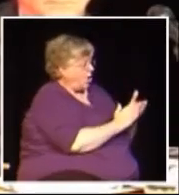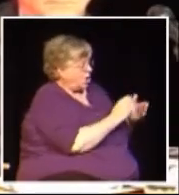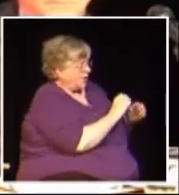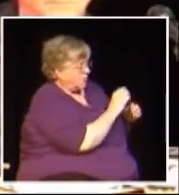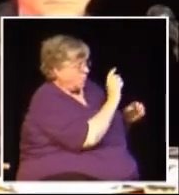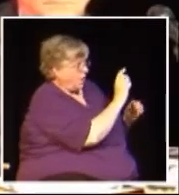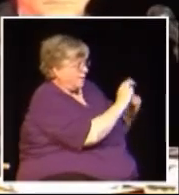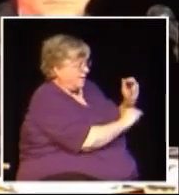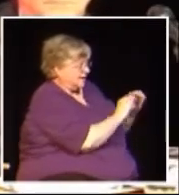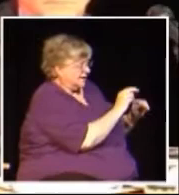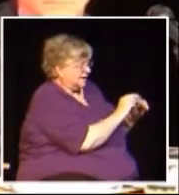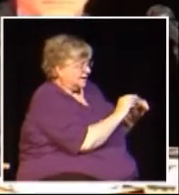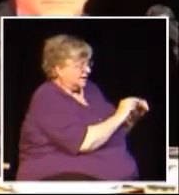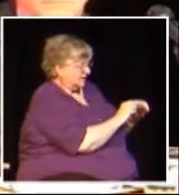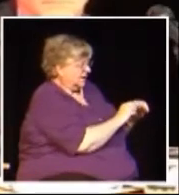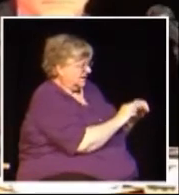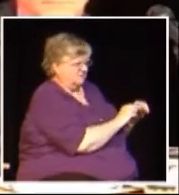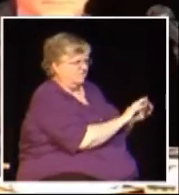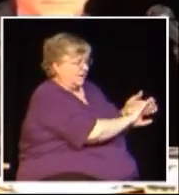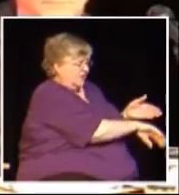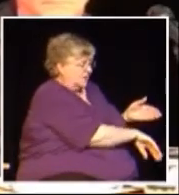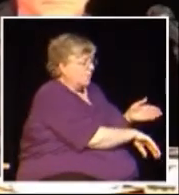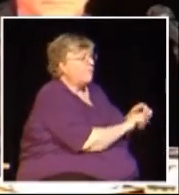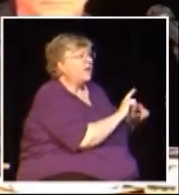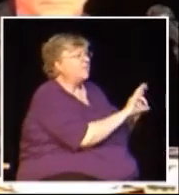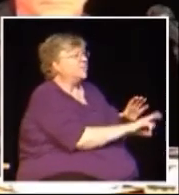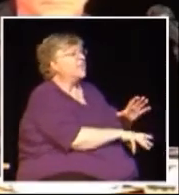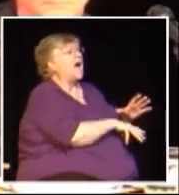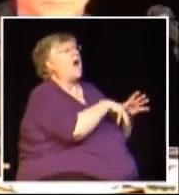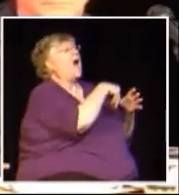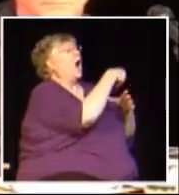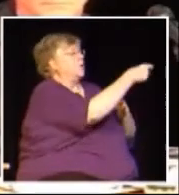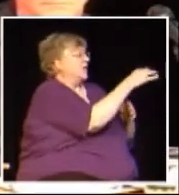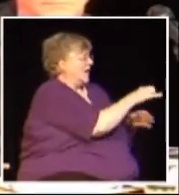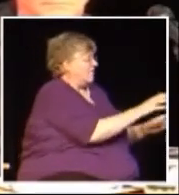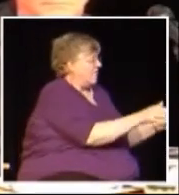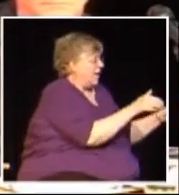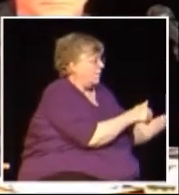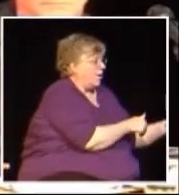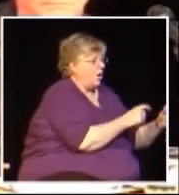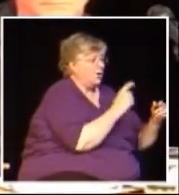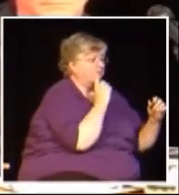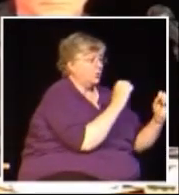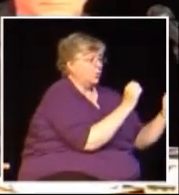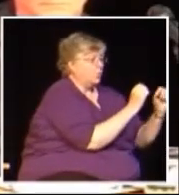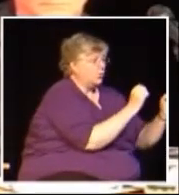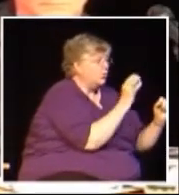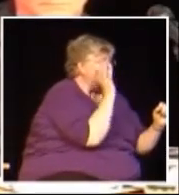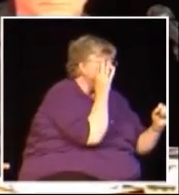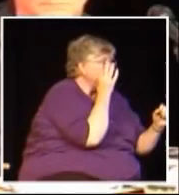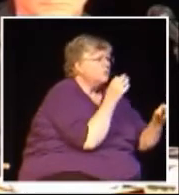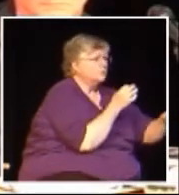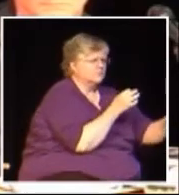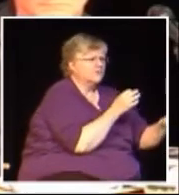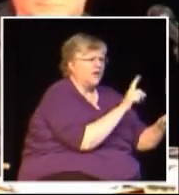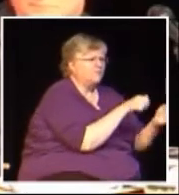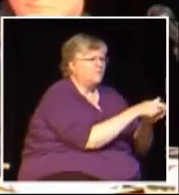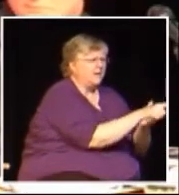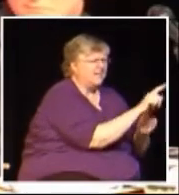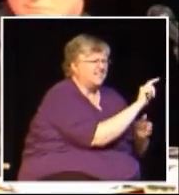if used in one part of my packing shed but they were taxable when used on the other side of the wall in another part of the packing house for cooling fruit.